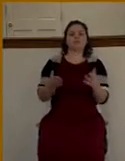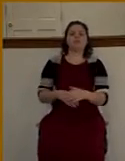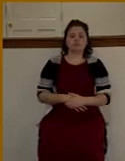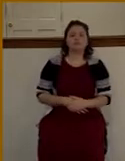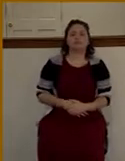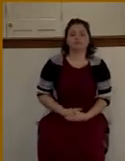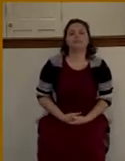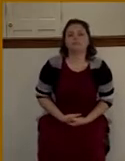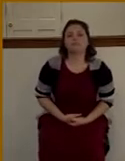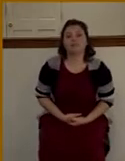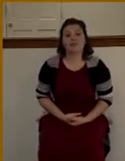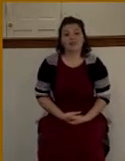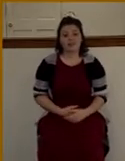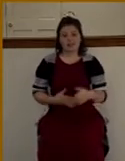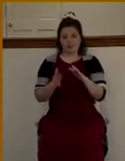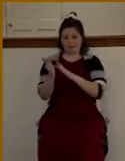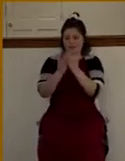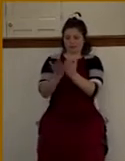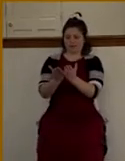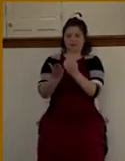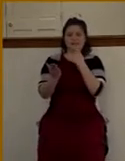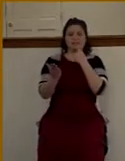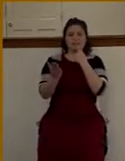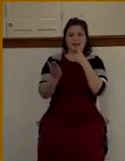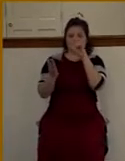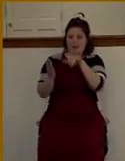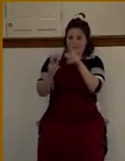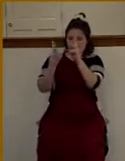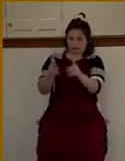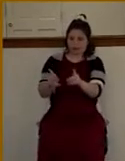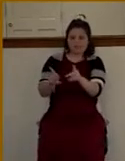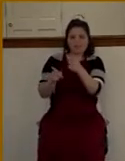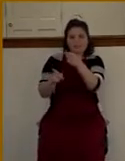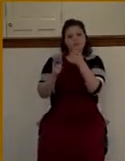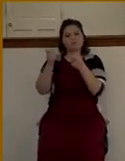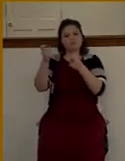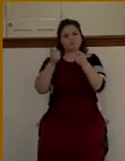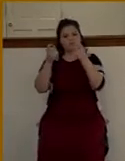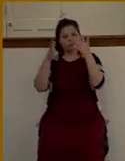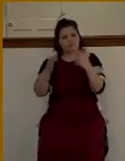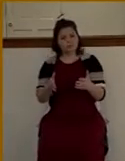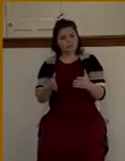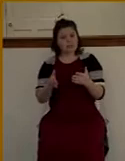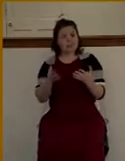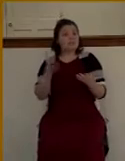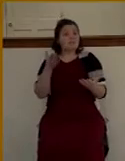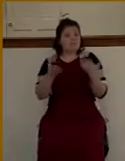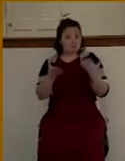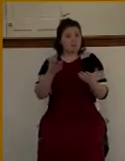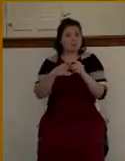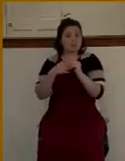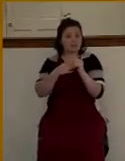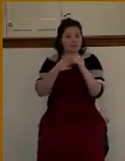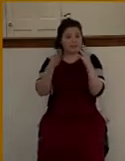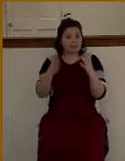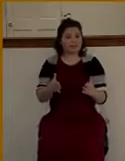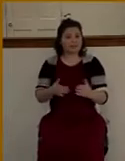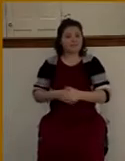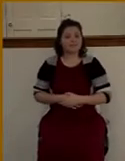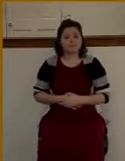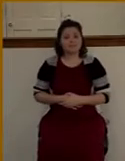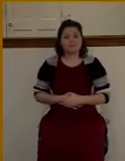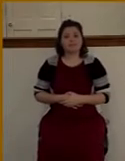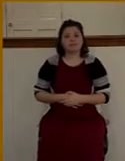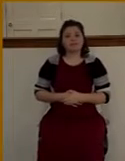He says that he was a ruler. This was a man who was a position of authority, perhaps even a religious leader. It also says in Luke